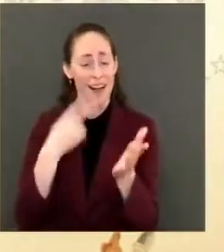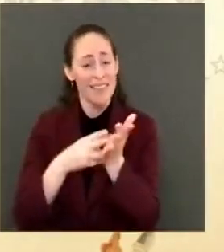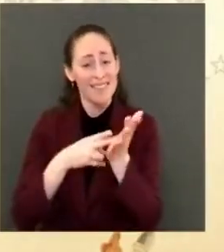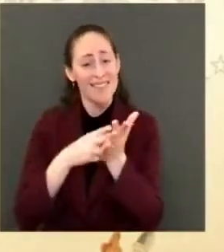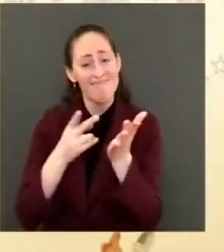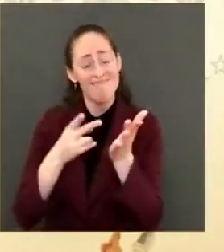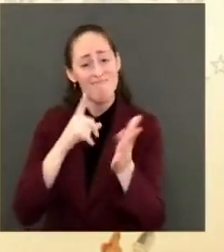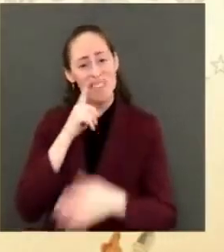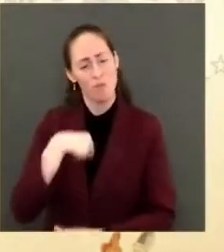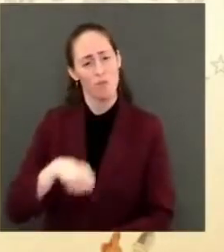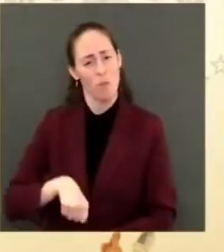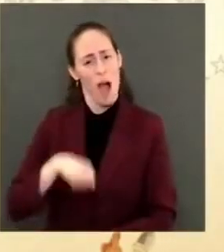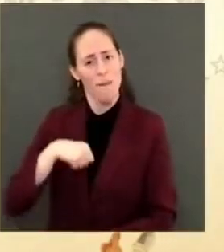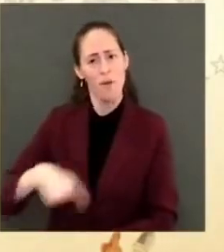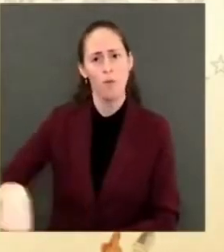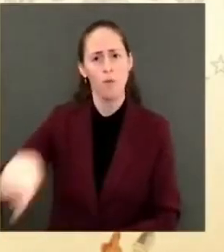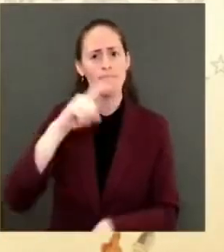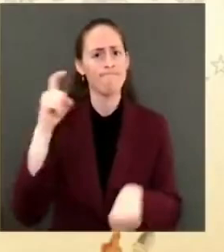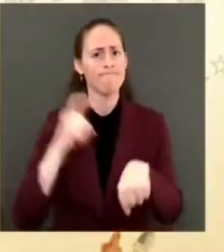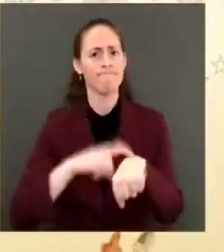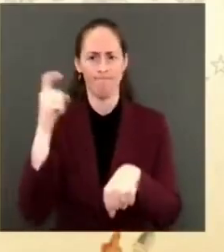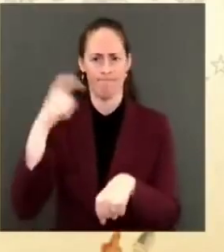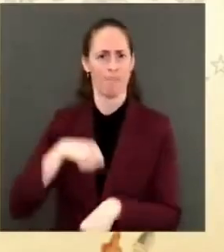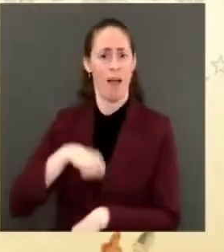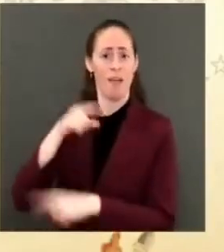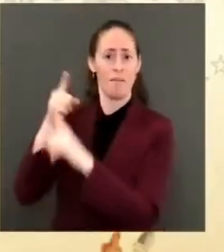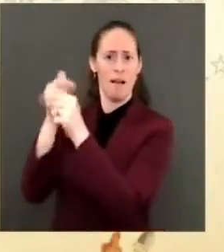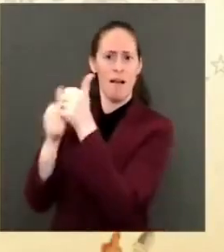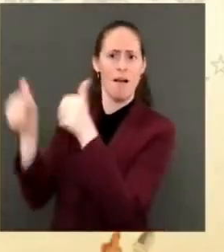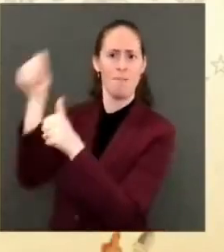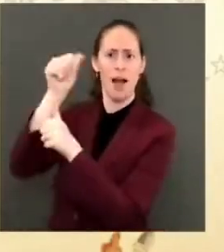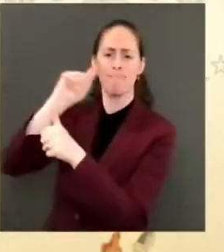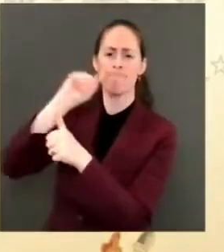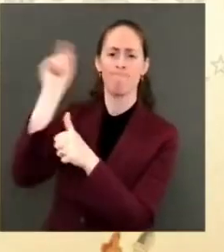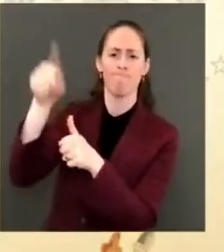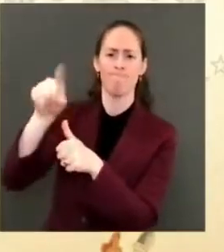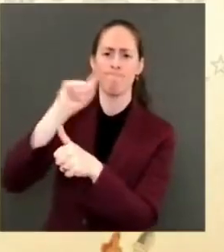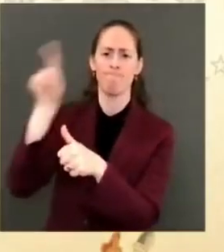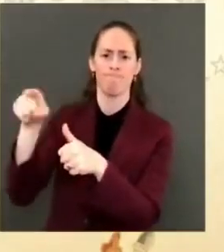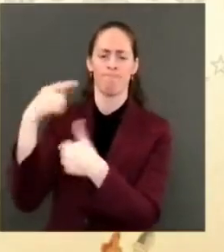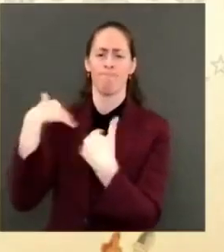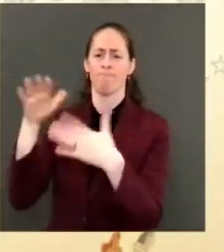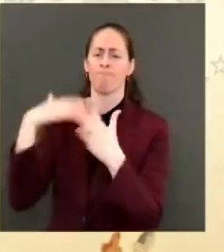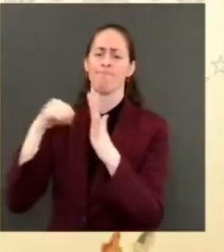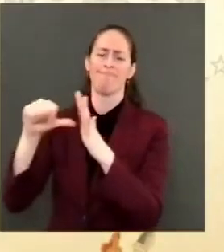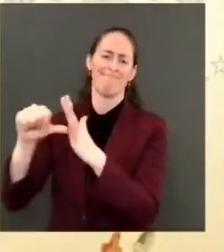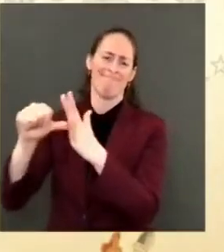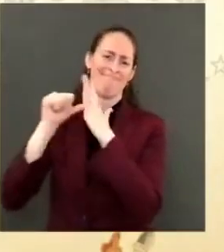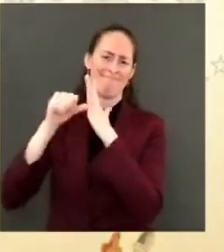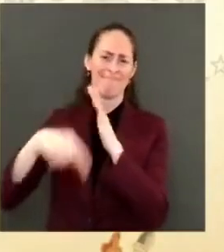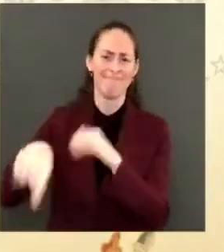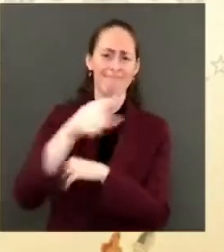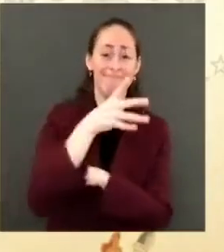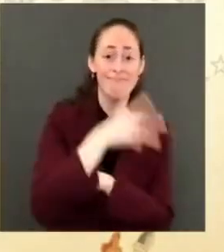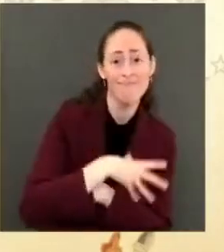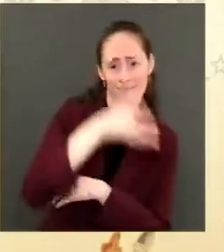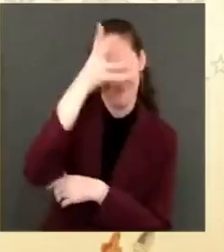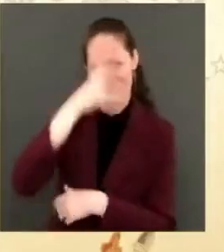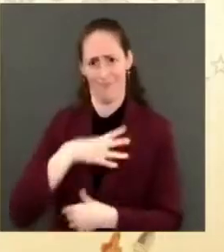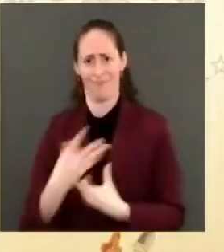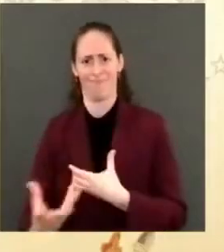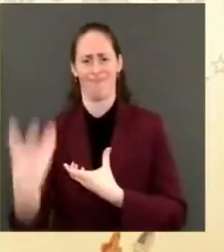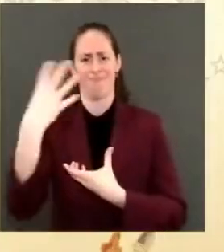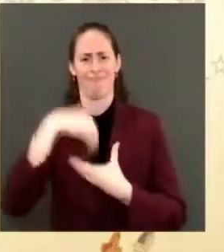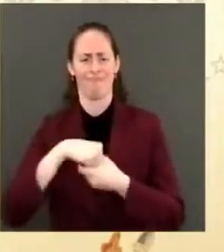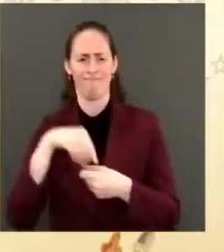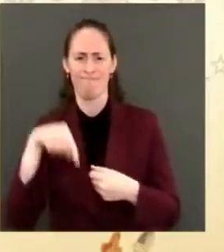most incredible group of women and men, warriors that we've ever seen. And so I just, we came because we wanted to thank you,